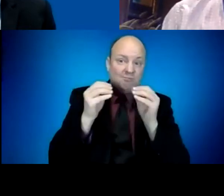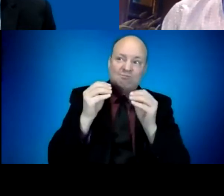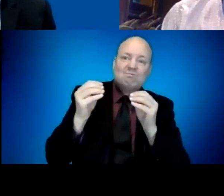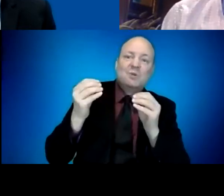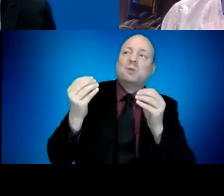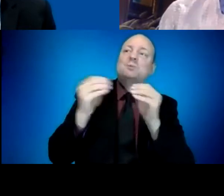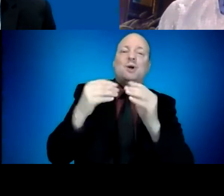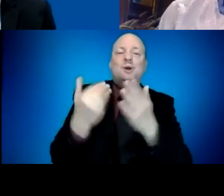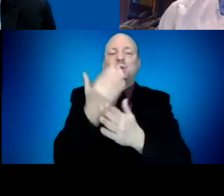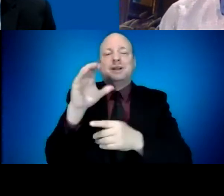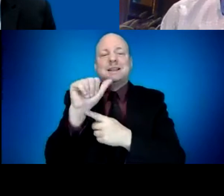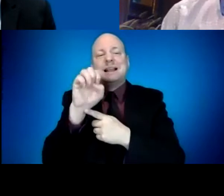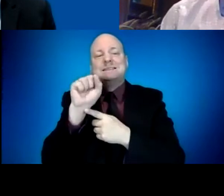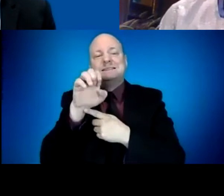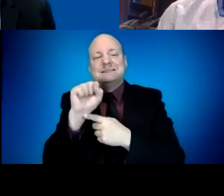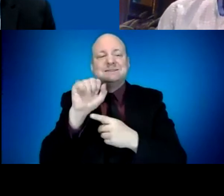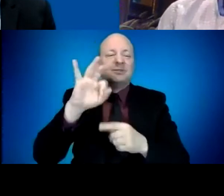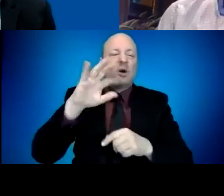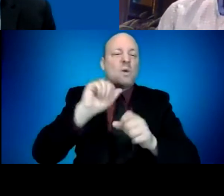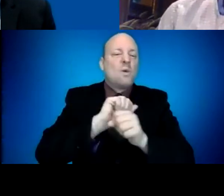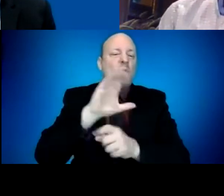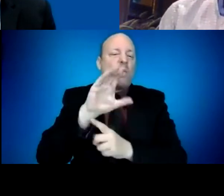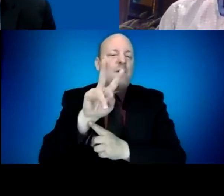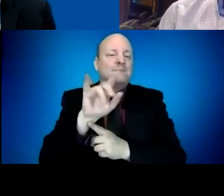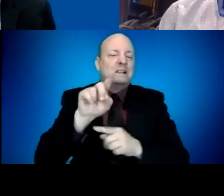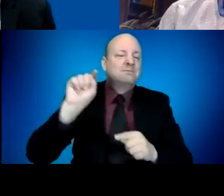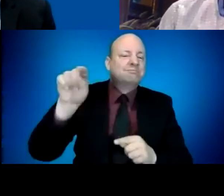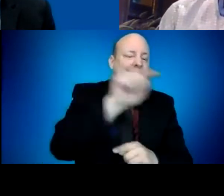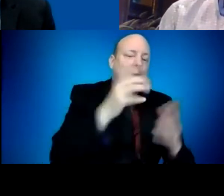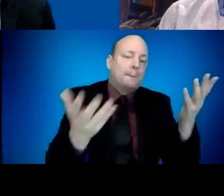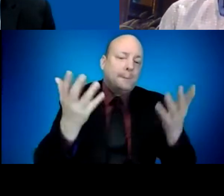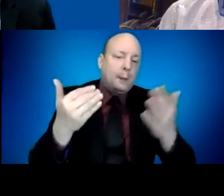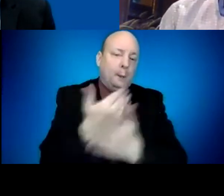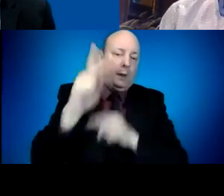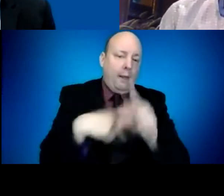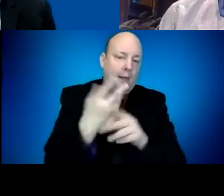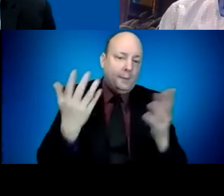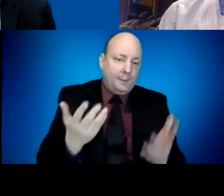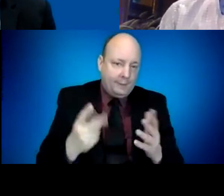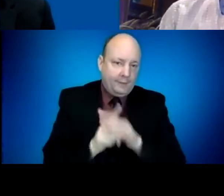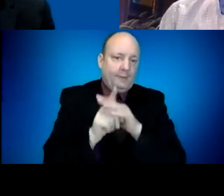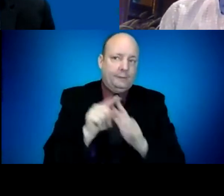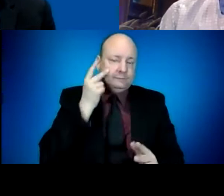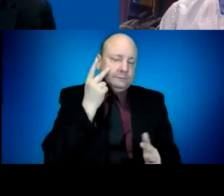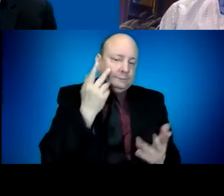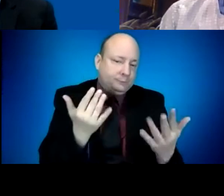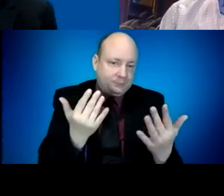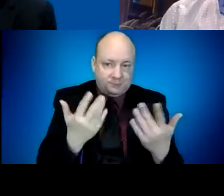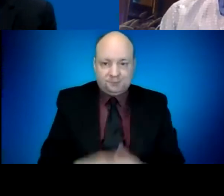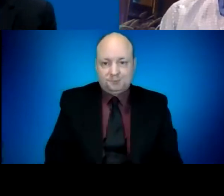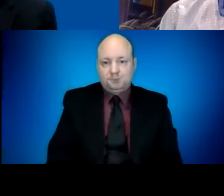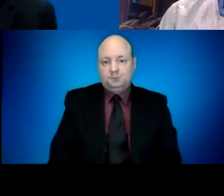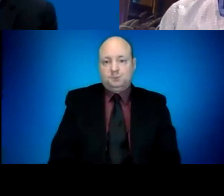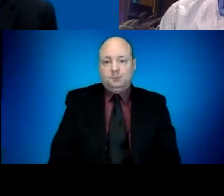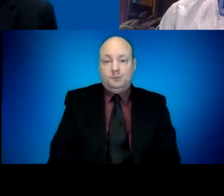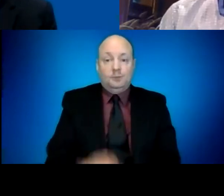disease take hold here in Oregon. As we approach that, we've started conversations about what a